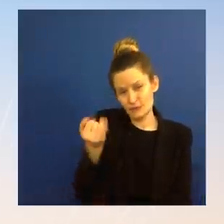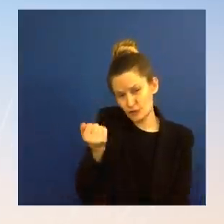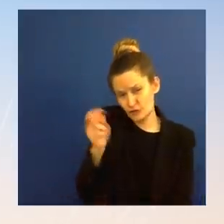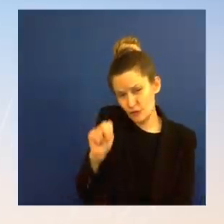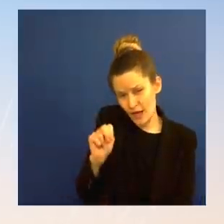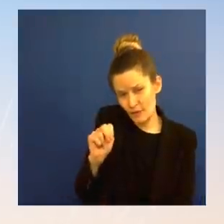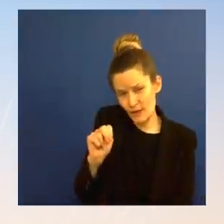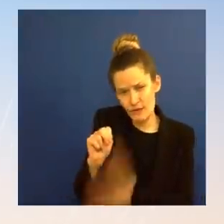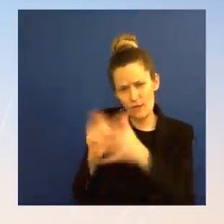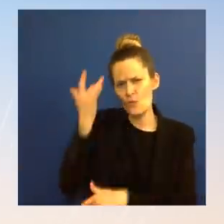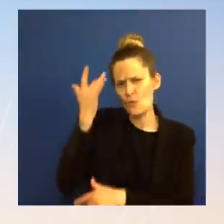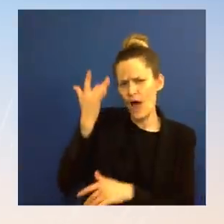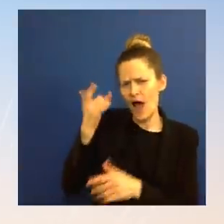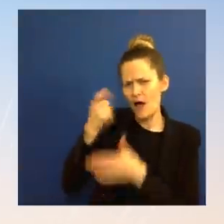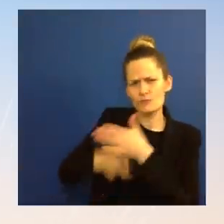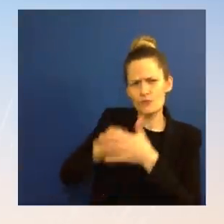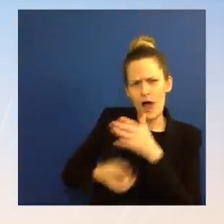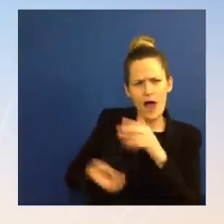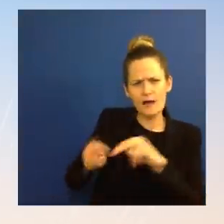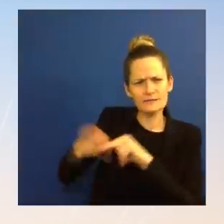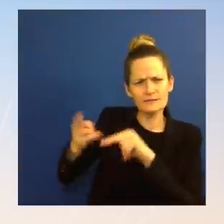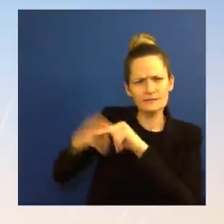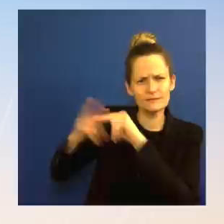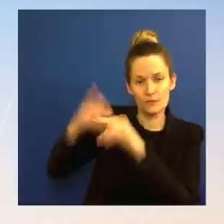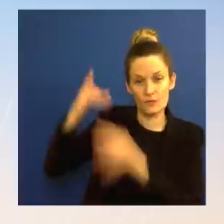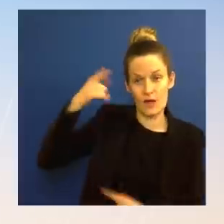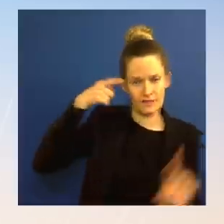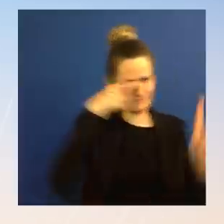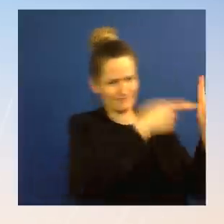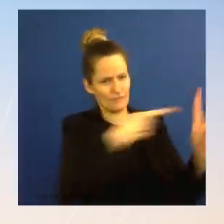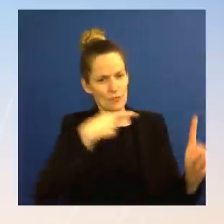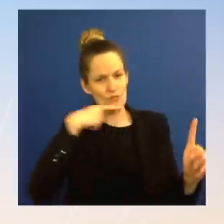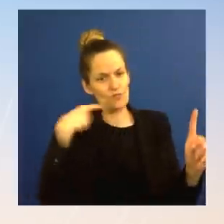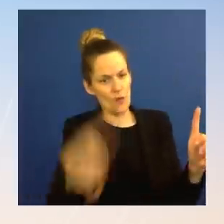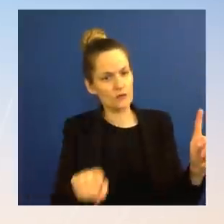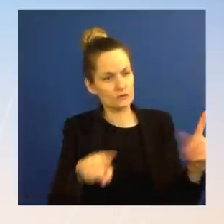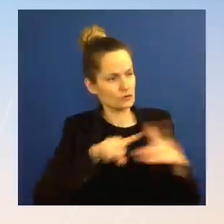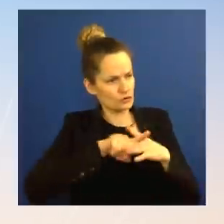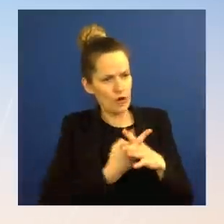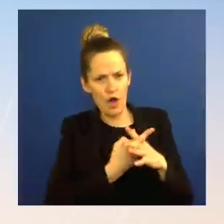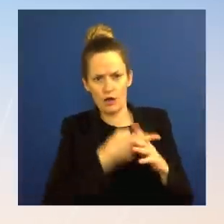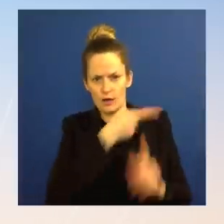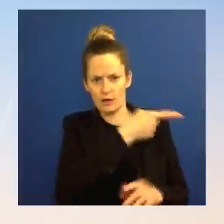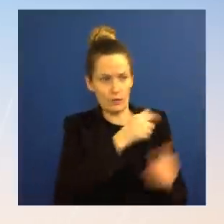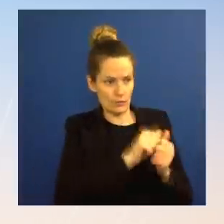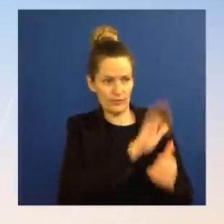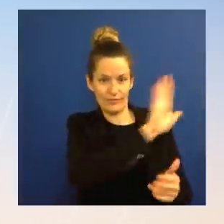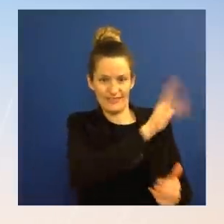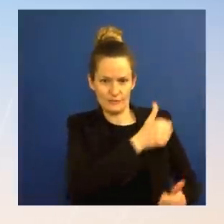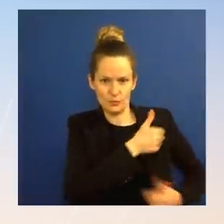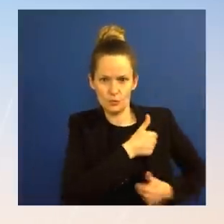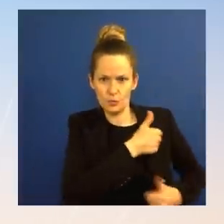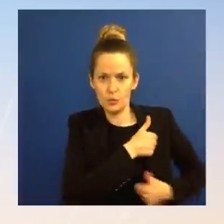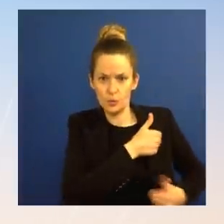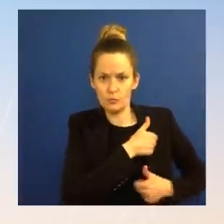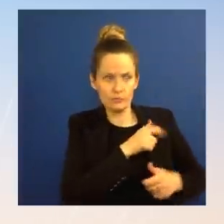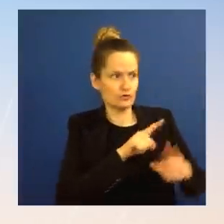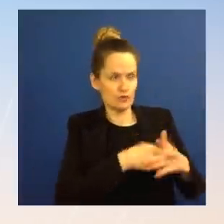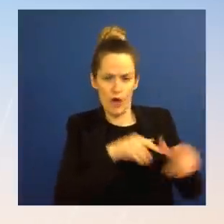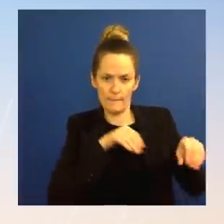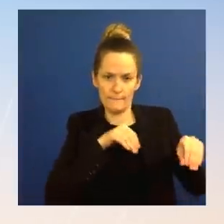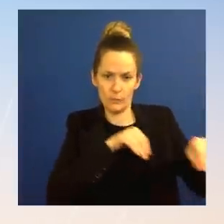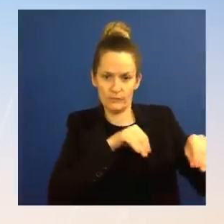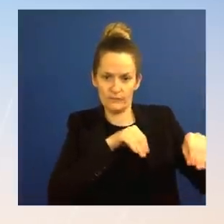at Ukraine's border. The reality, as we know, is that Russia is the world's third-largest oil producer, and energy supply disruptions and market